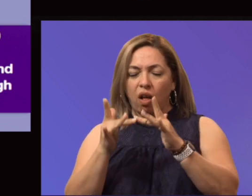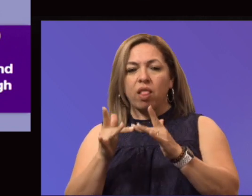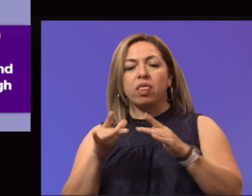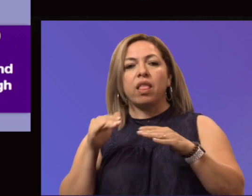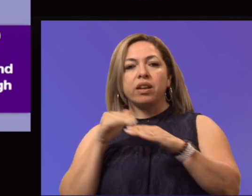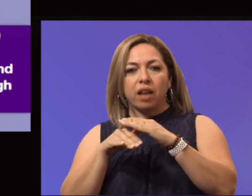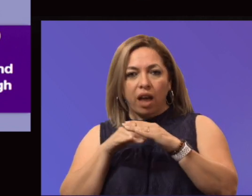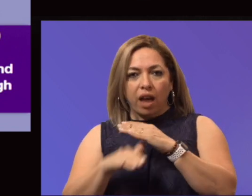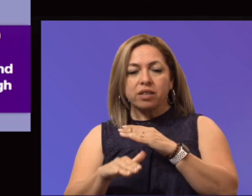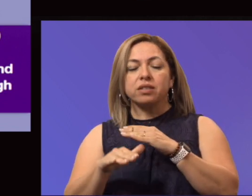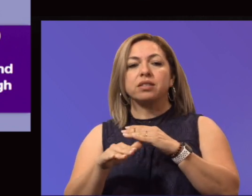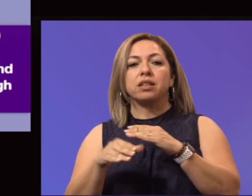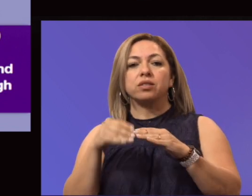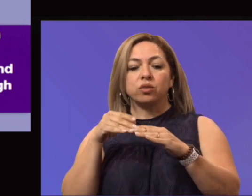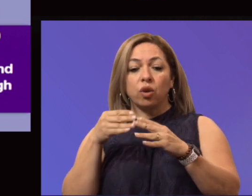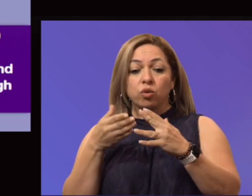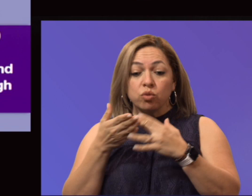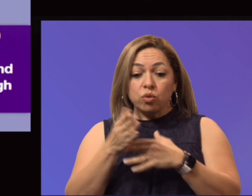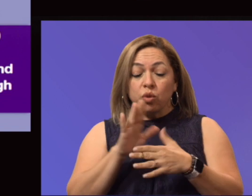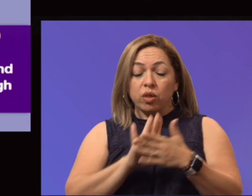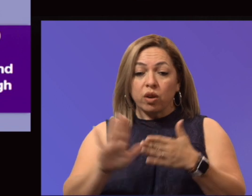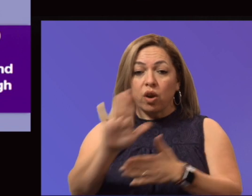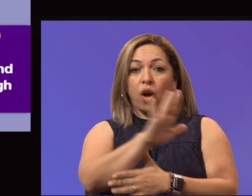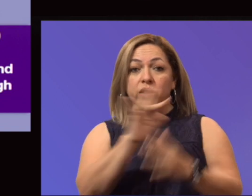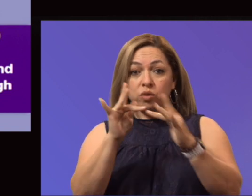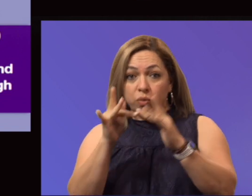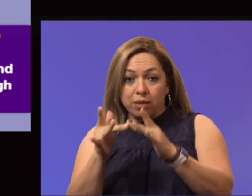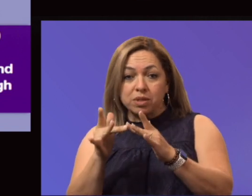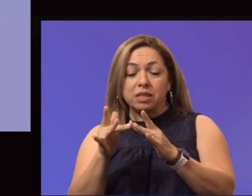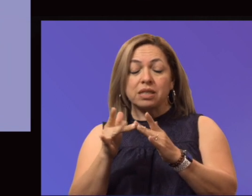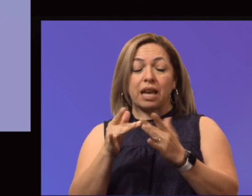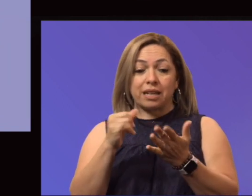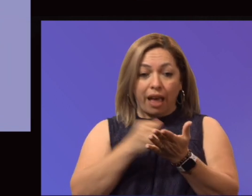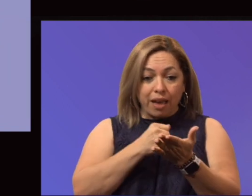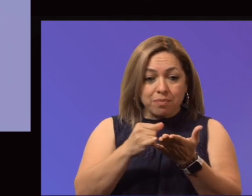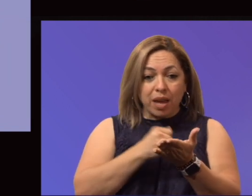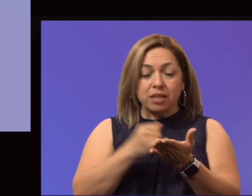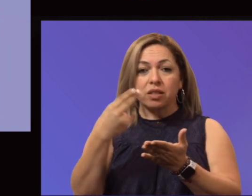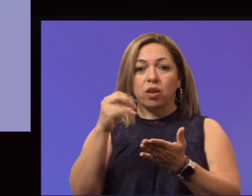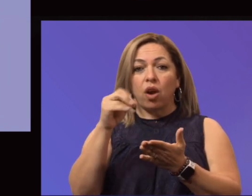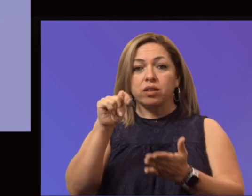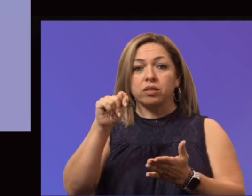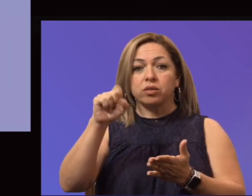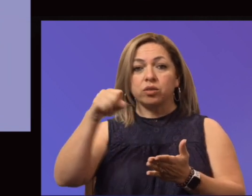website, through iPads, as well as a hotspot. So kudos to the team for doing a great job with this.